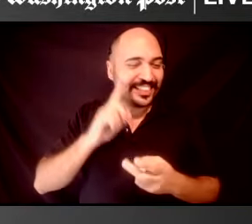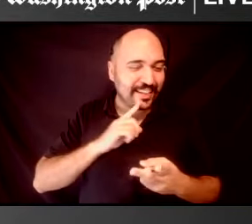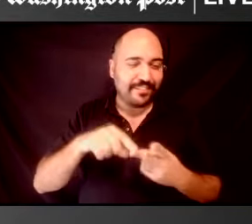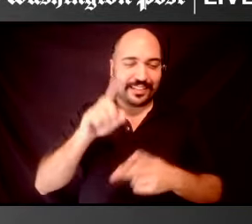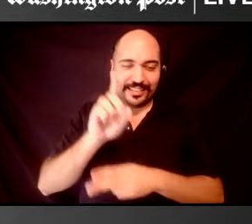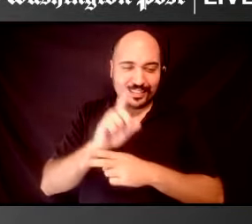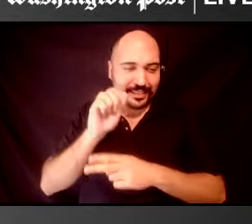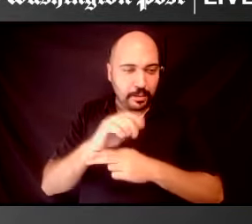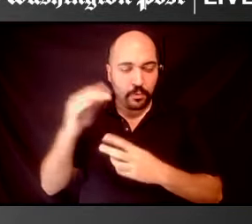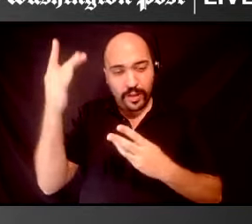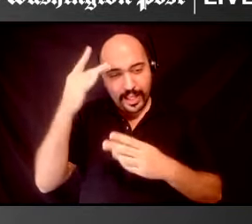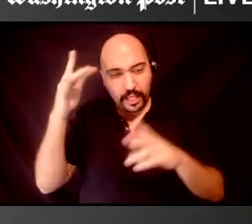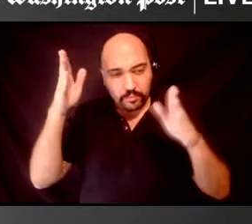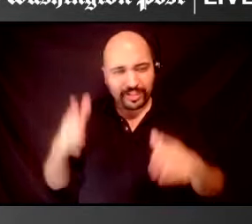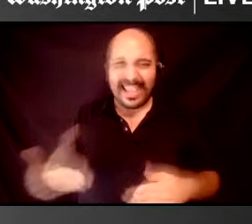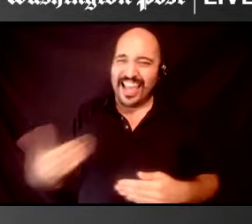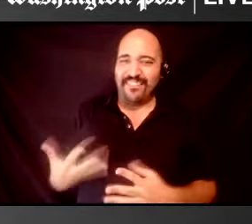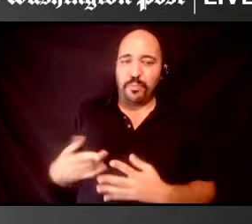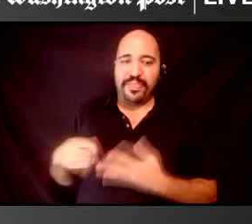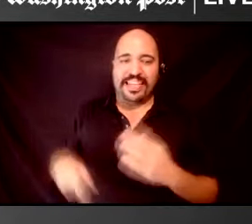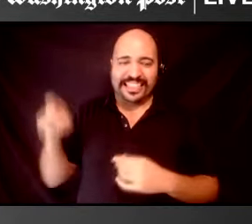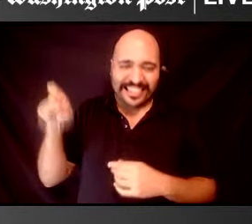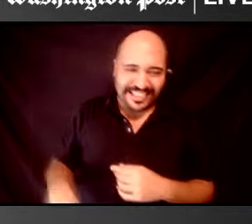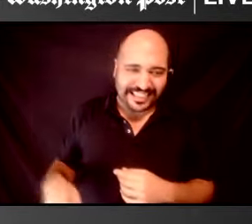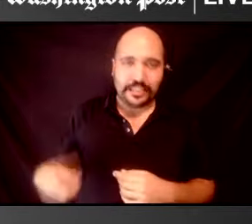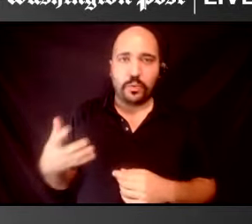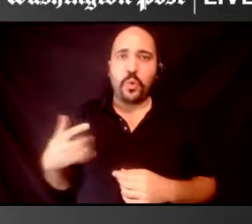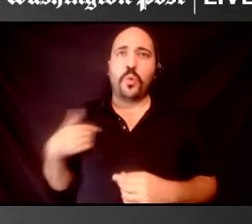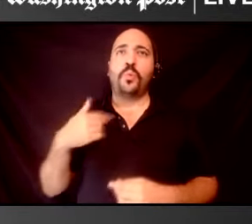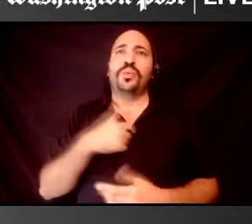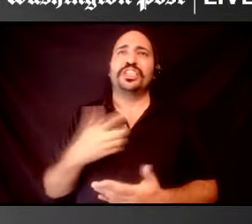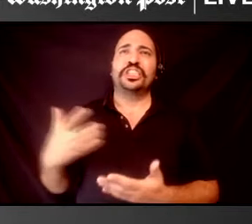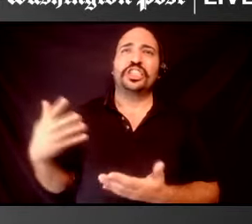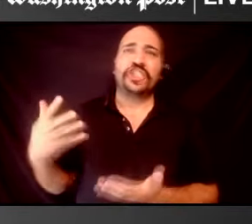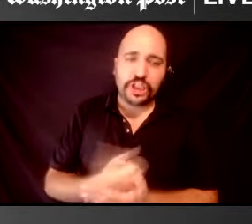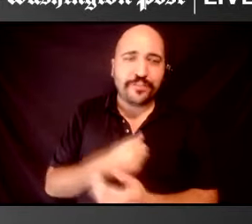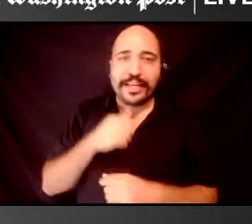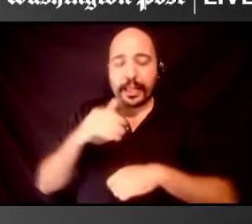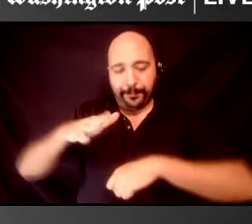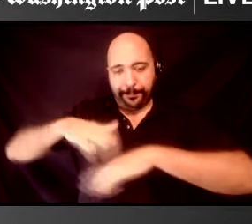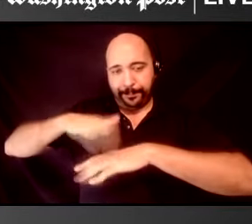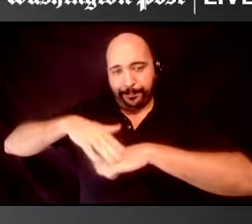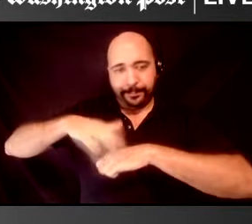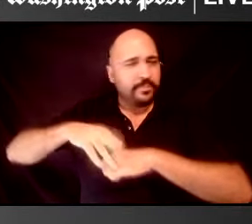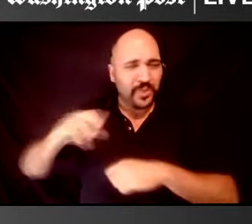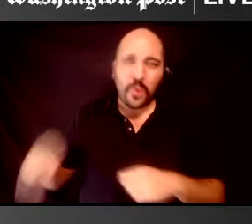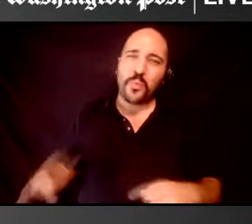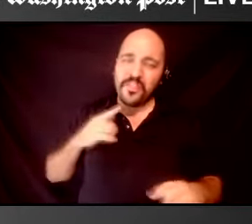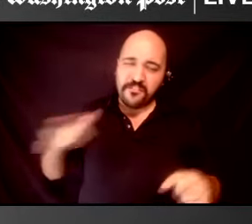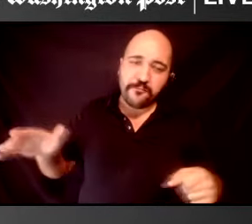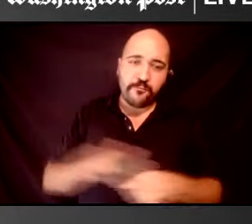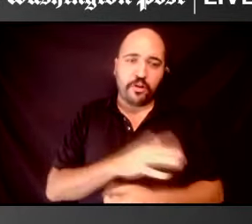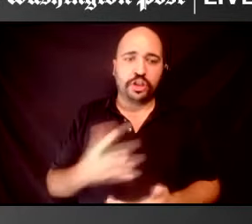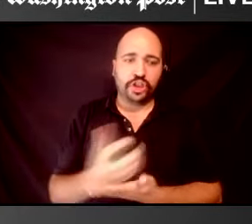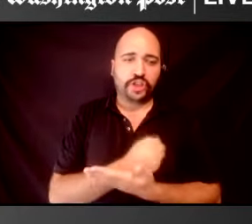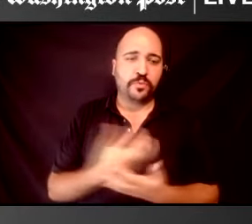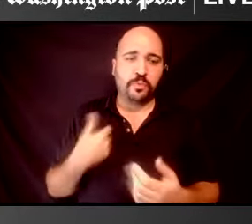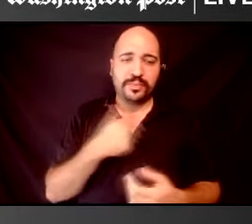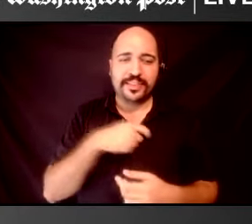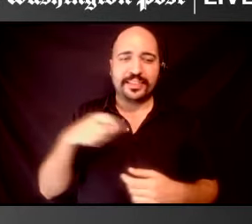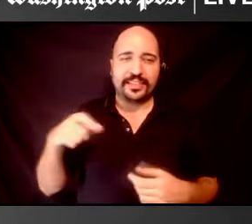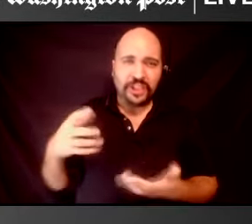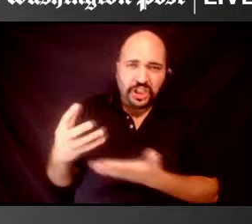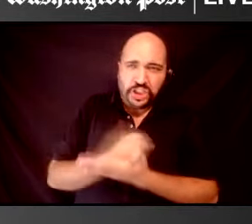what they need and not just what we need, but what we deserve, not the bare minimum, but what we really deserve. You know, kind of